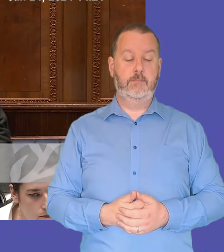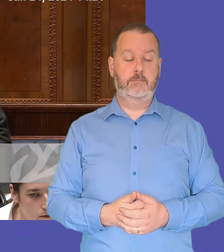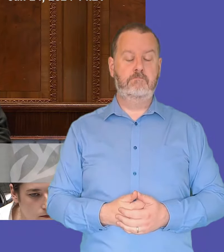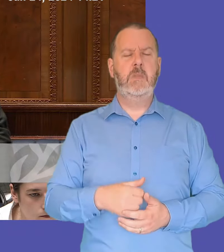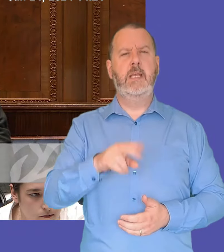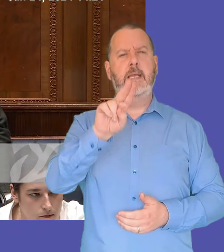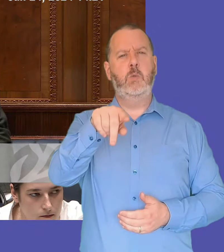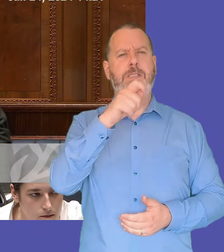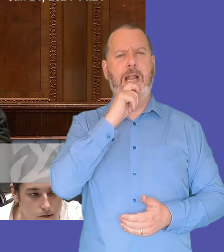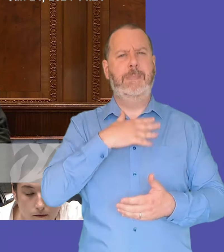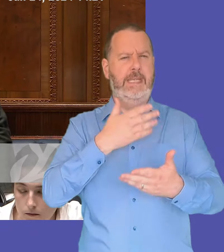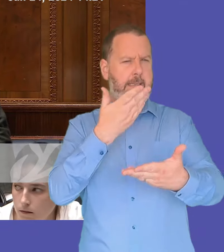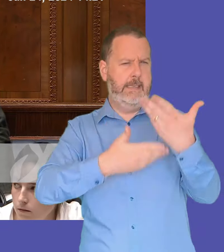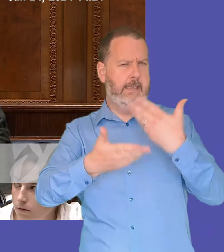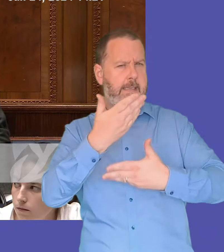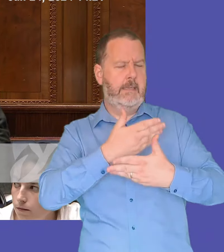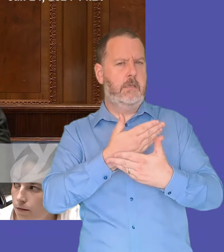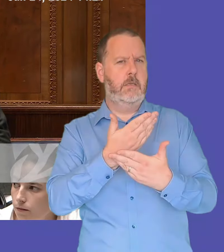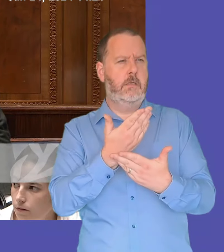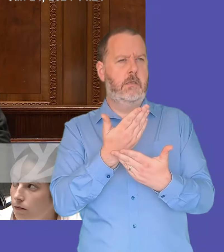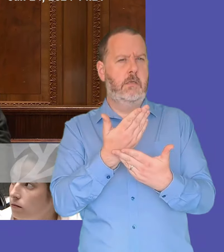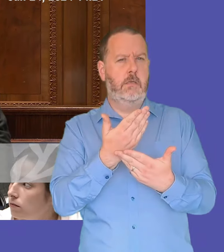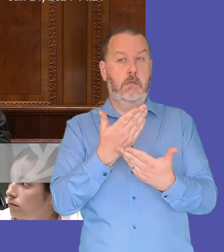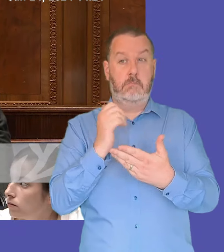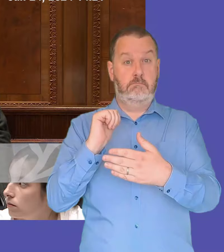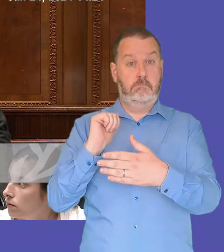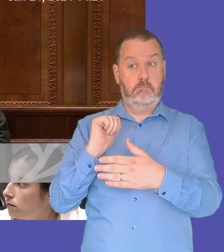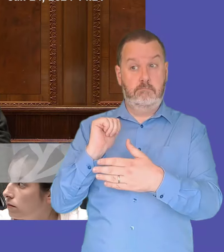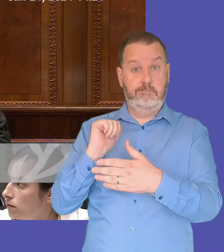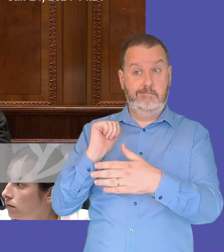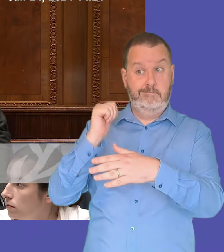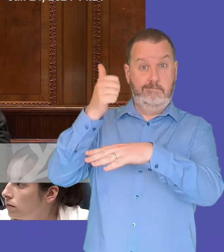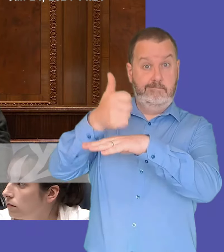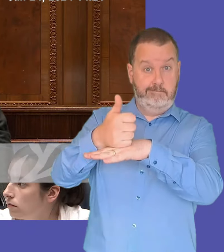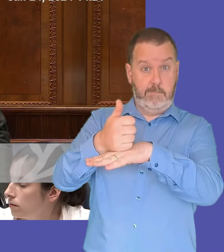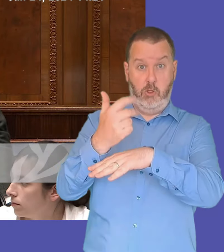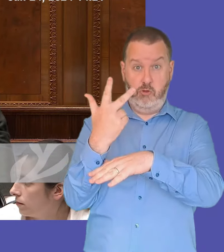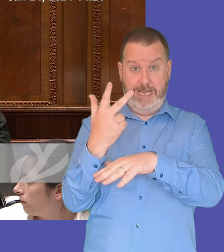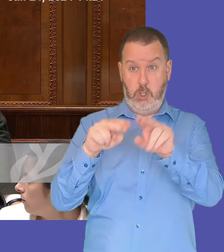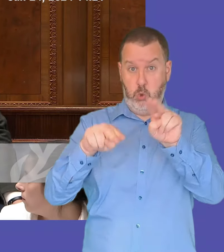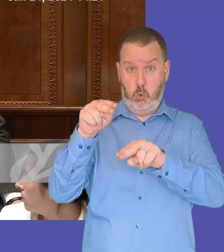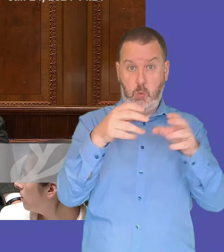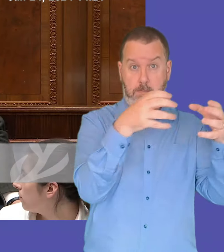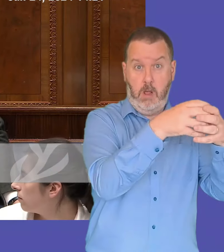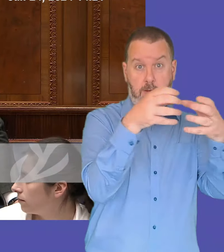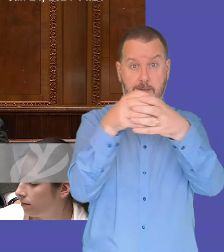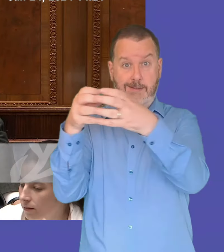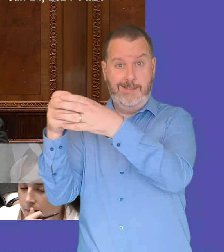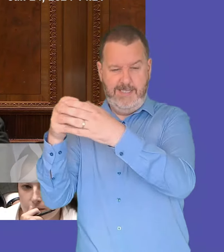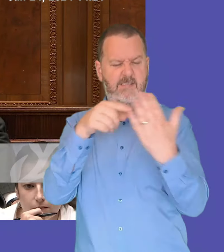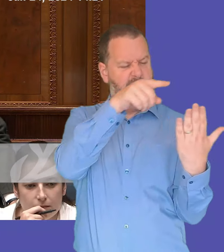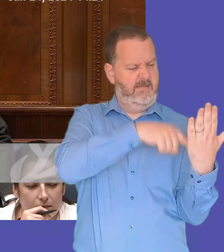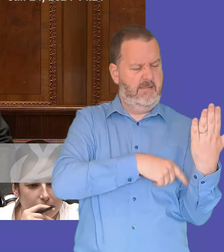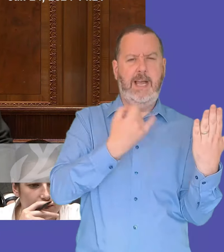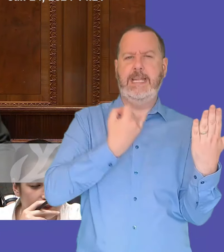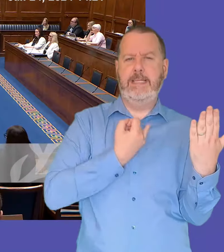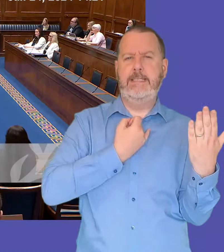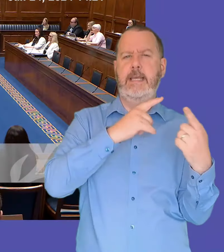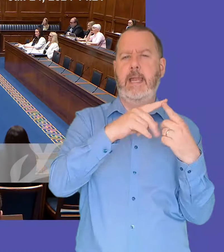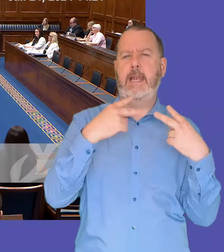outline what steps have been taken to progress the establishment of the three new bodies under the identity and language act